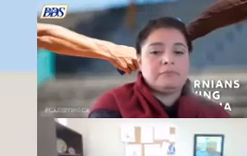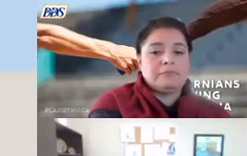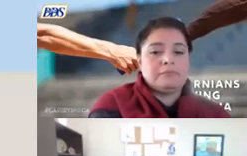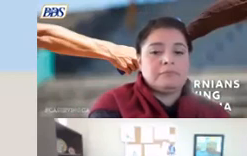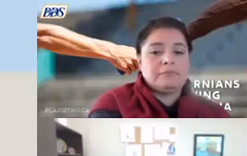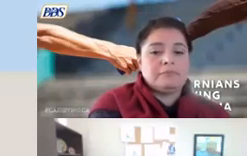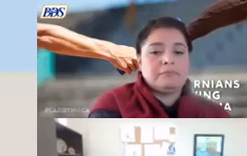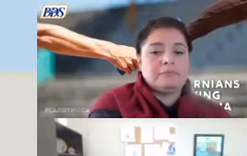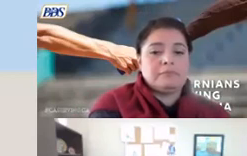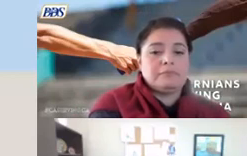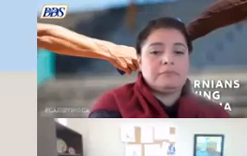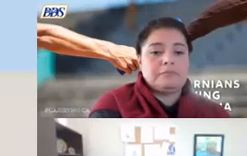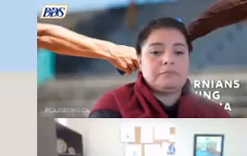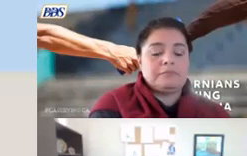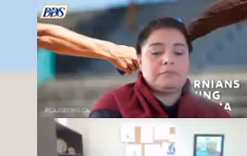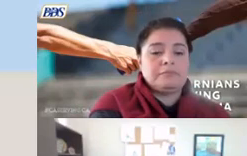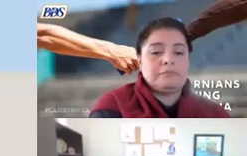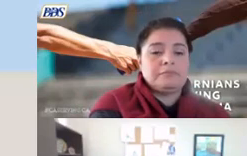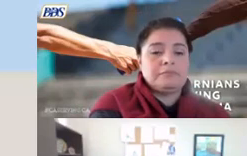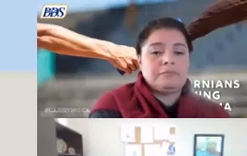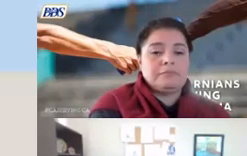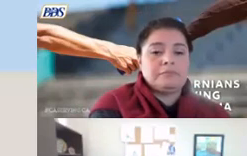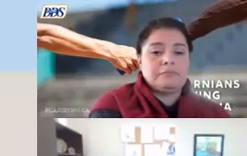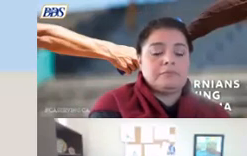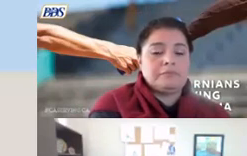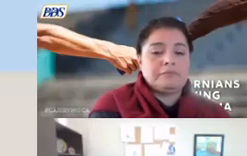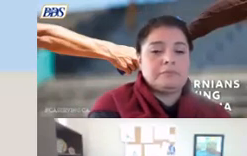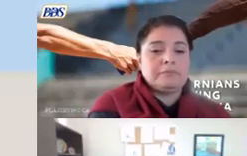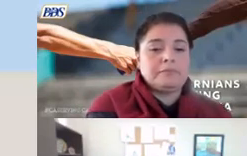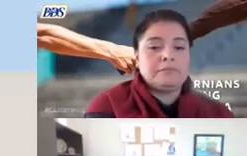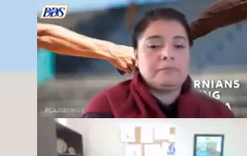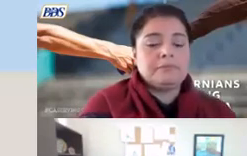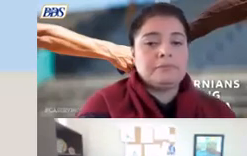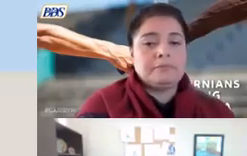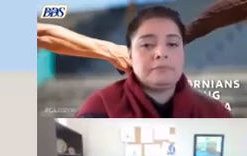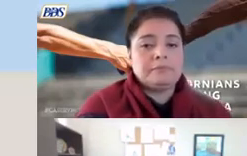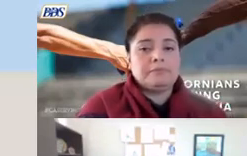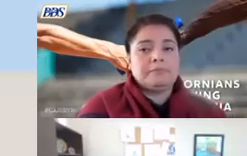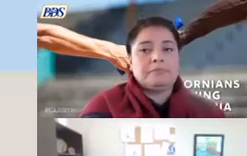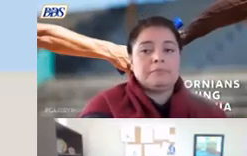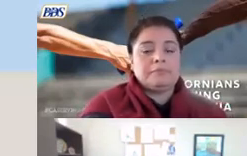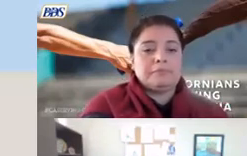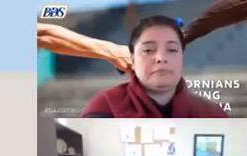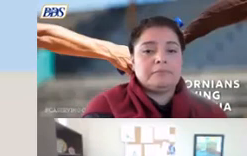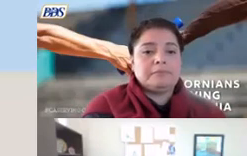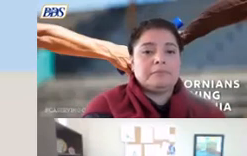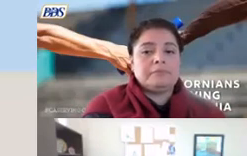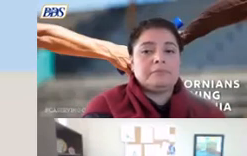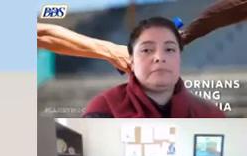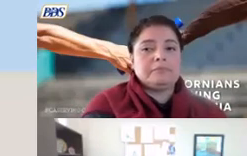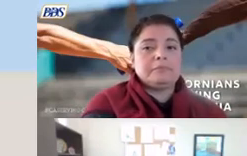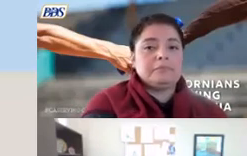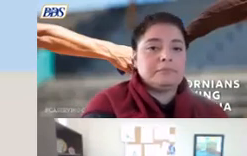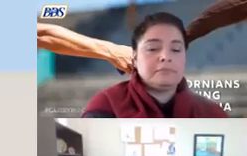uh capturing in the chat uh some plain language uh explanation of an expenditure which is money spent